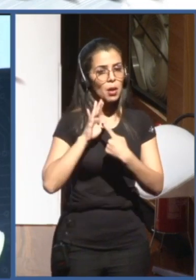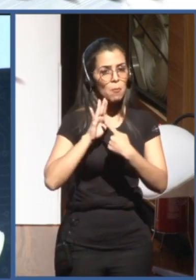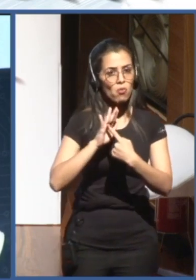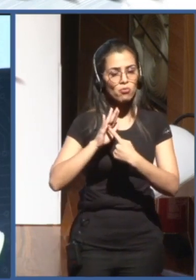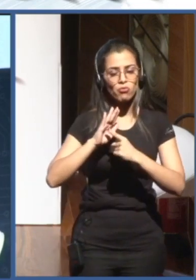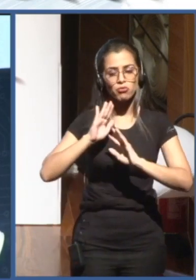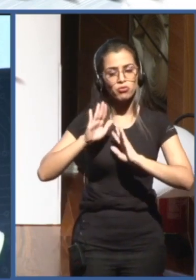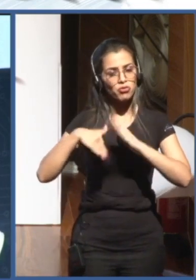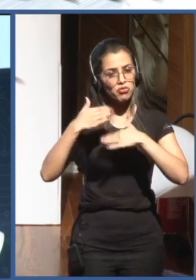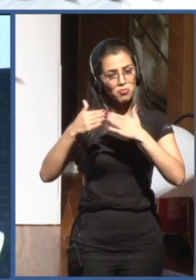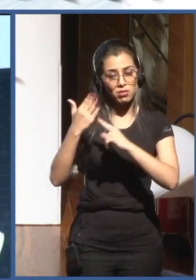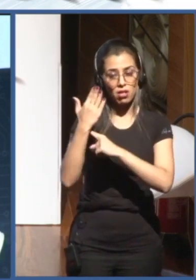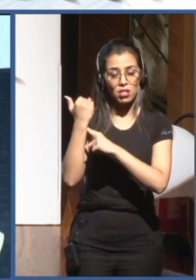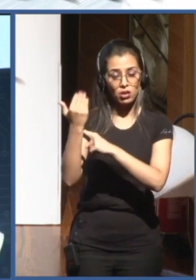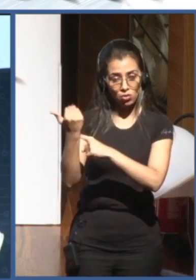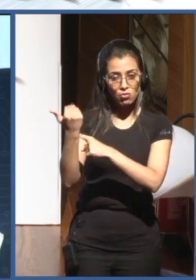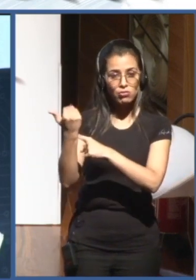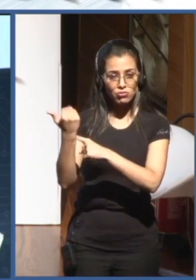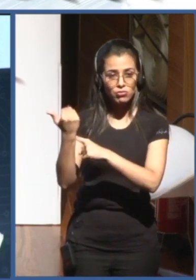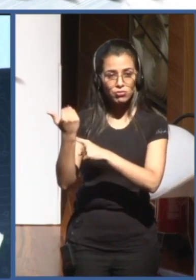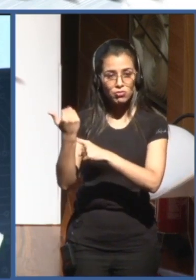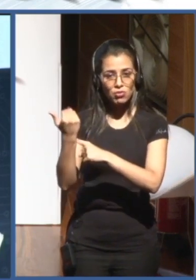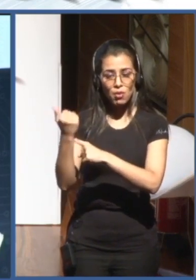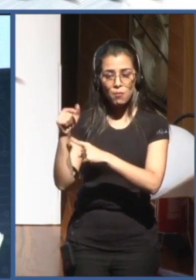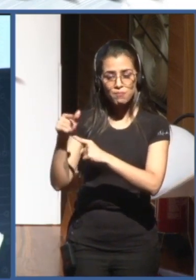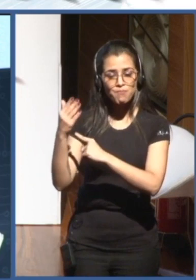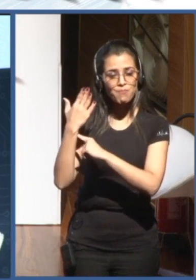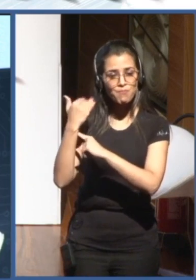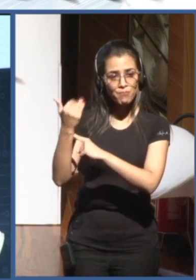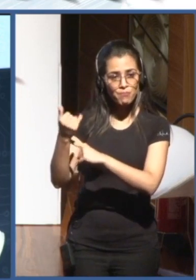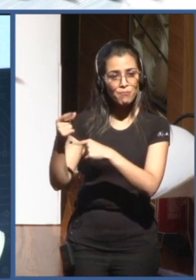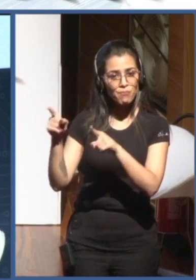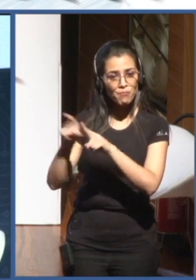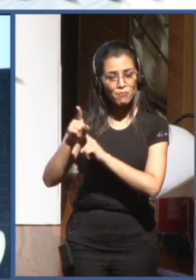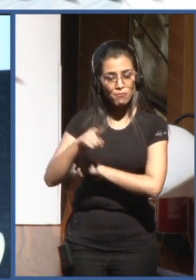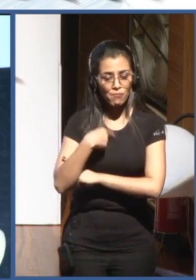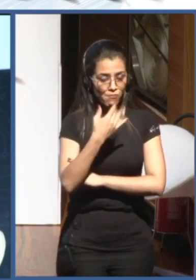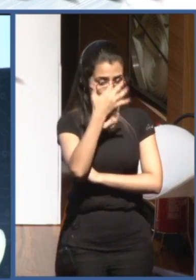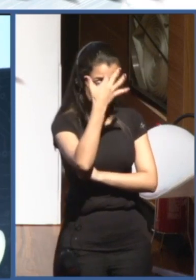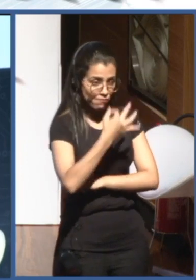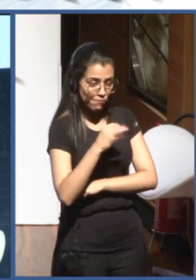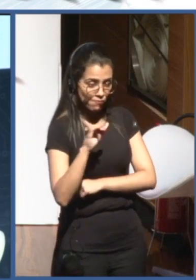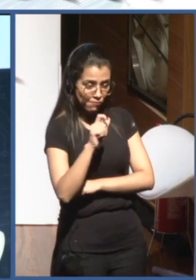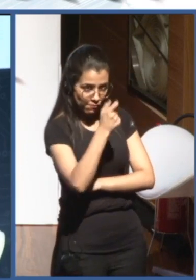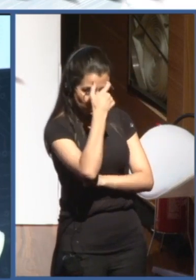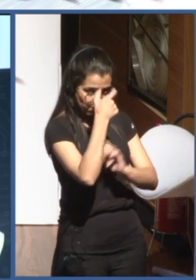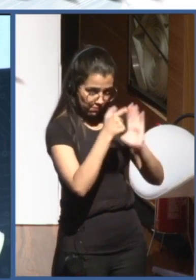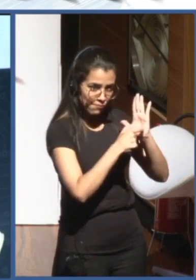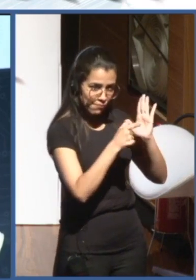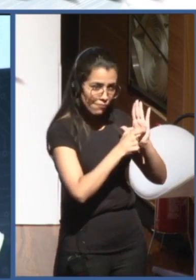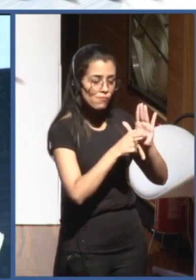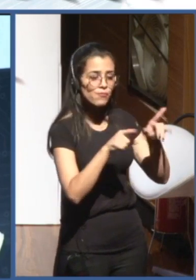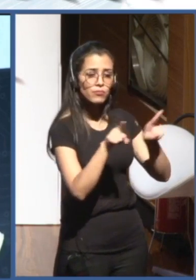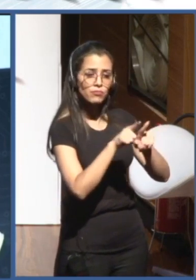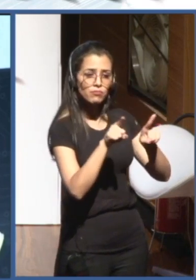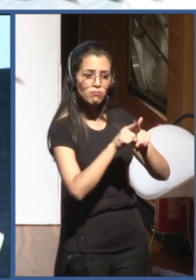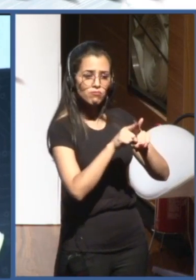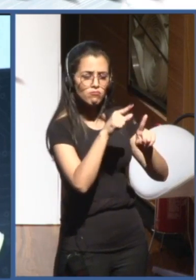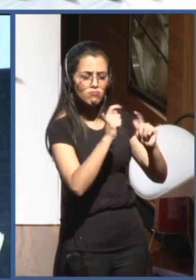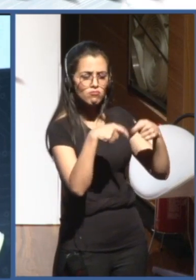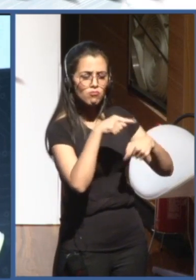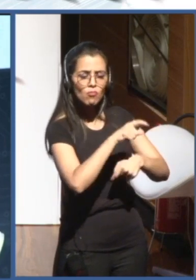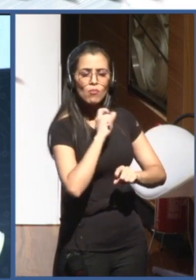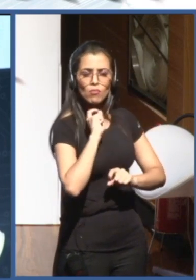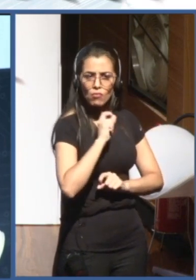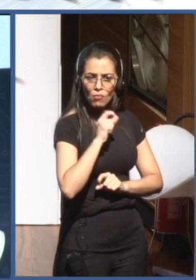themselves, which we understand by artificial intelligence, what are its potentialities for development, to